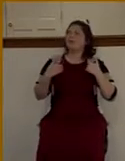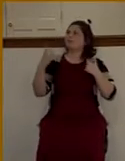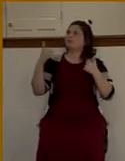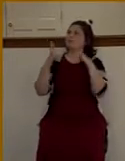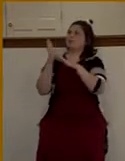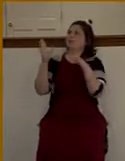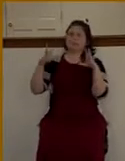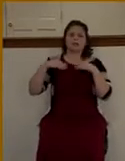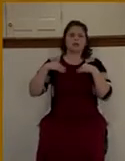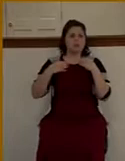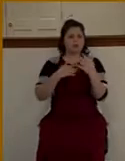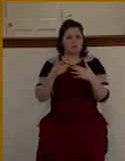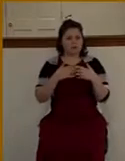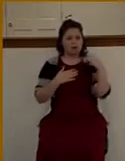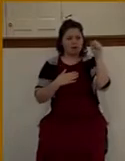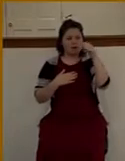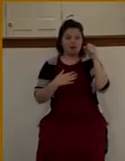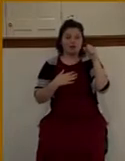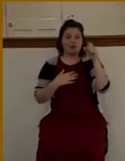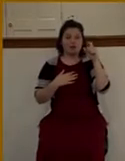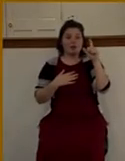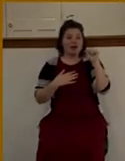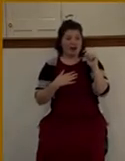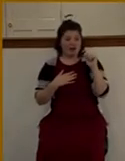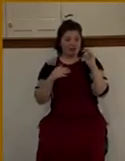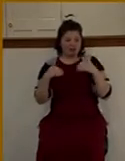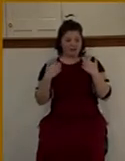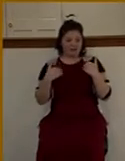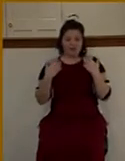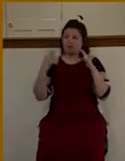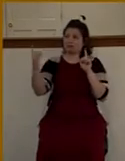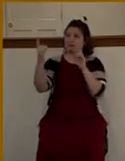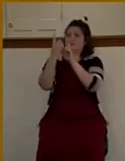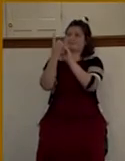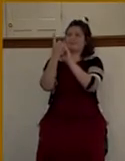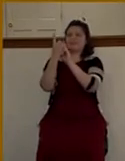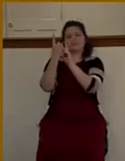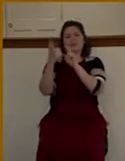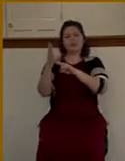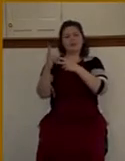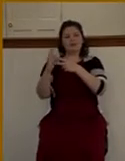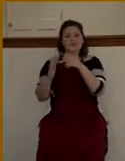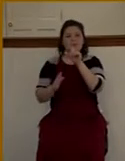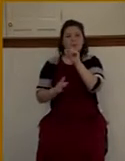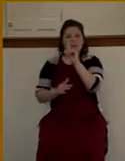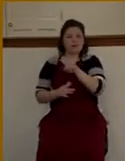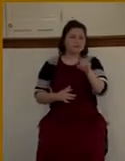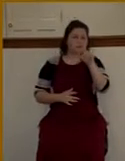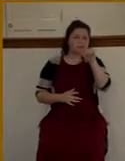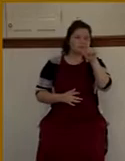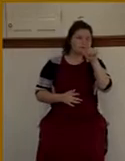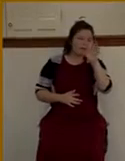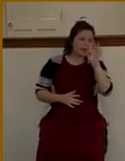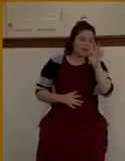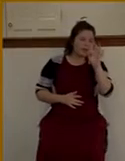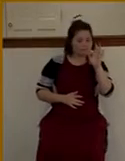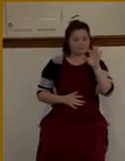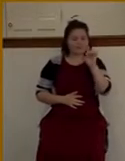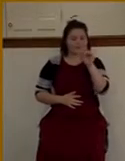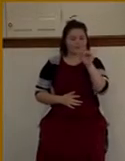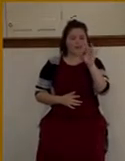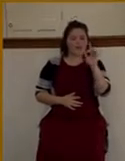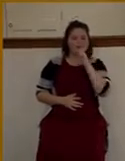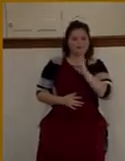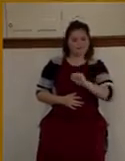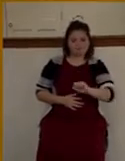you, the best time is to come when you're young. The word for young here can mean anywhere between 20 and 28. So he's a relatively